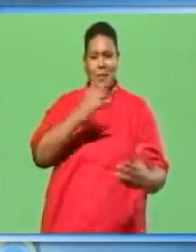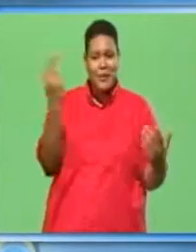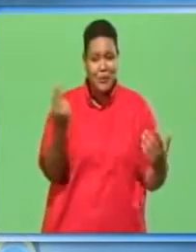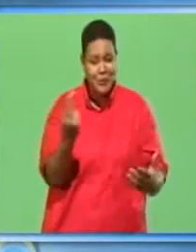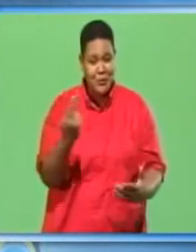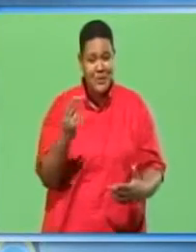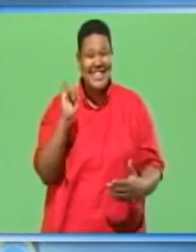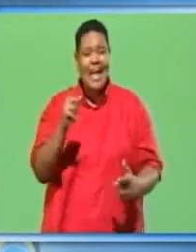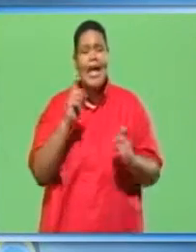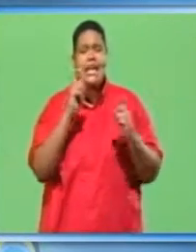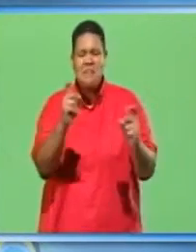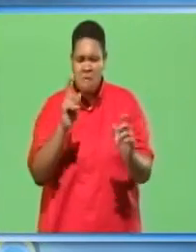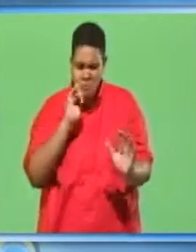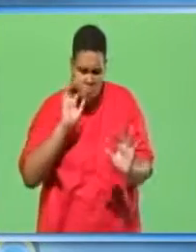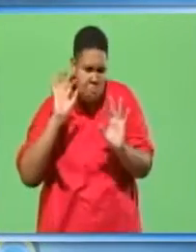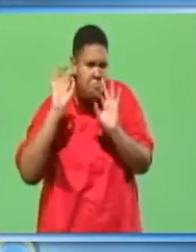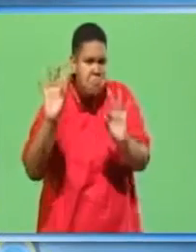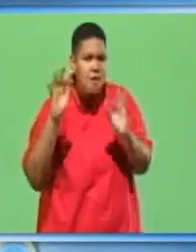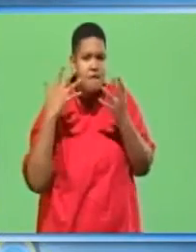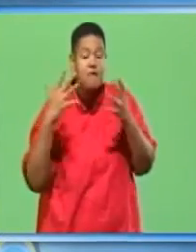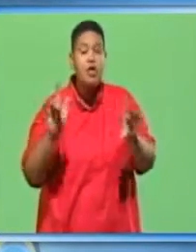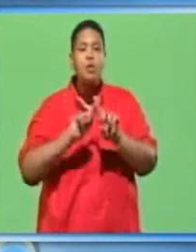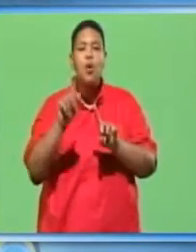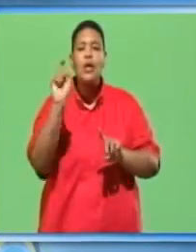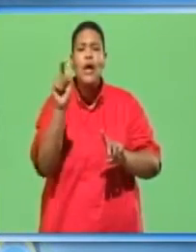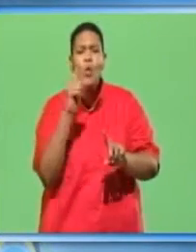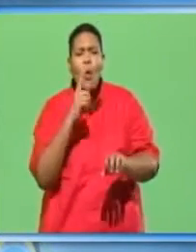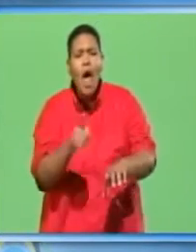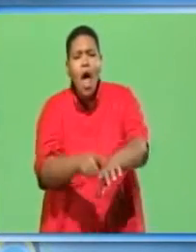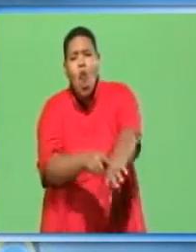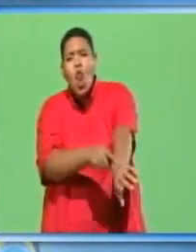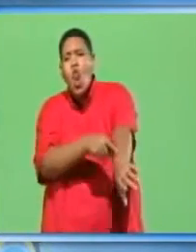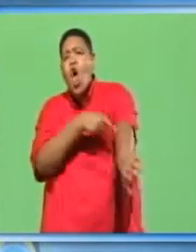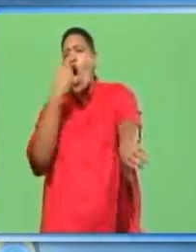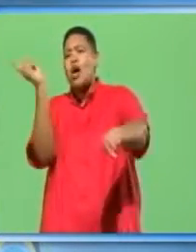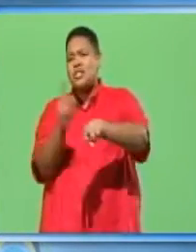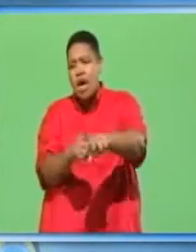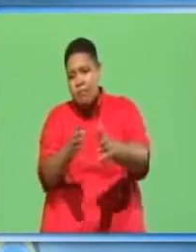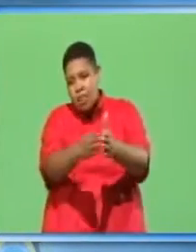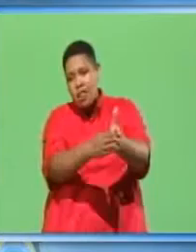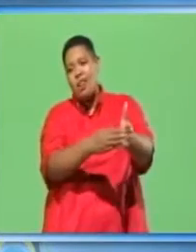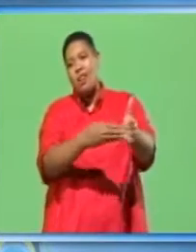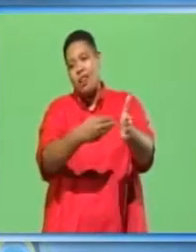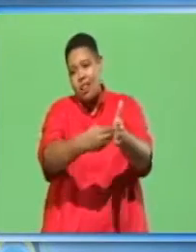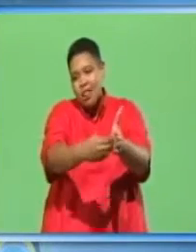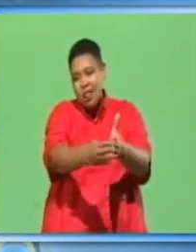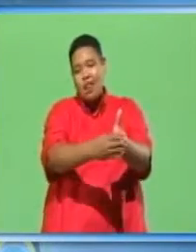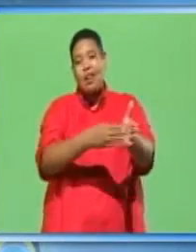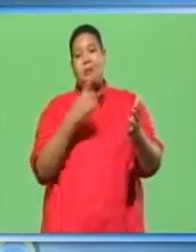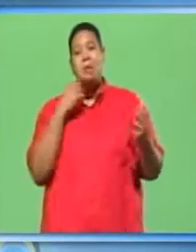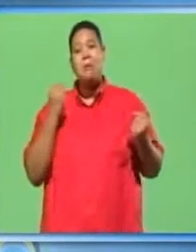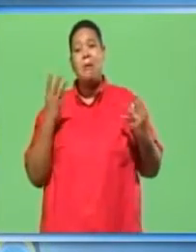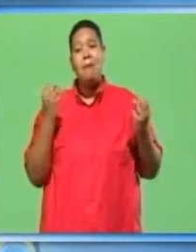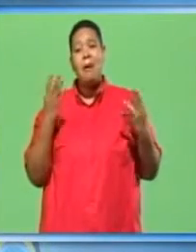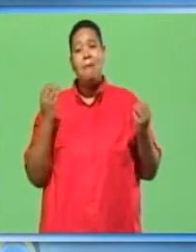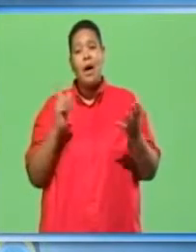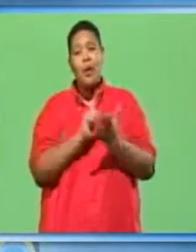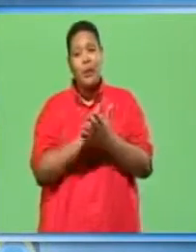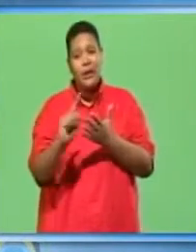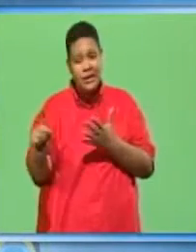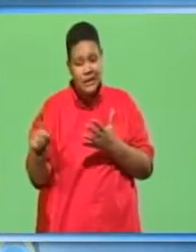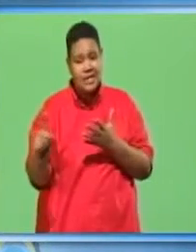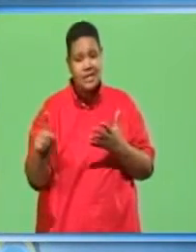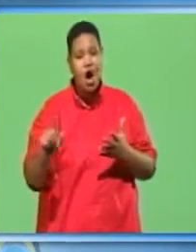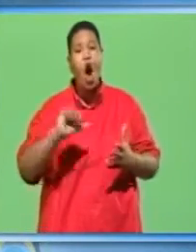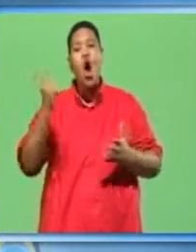oil gives a fantastic finish, but you need a very long time to apply it. This may add up to several weeks. Other